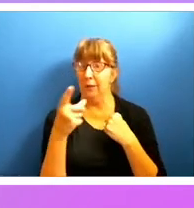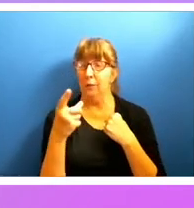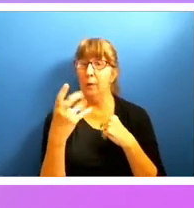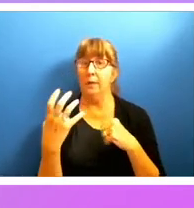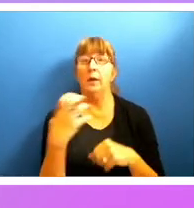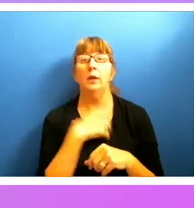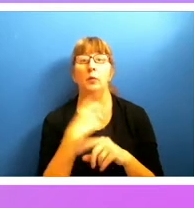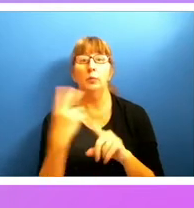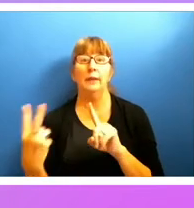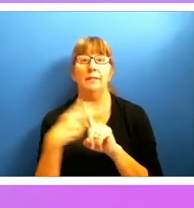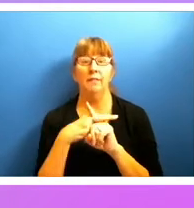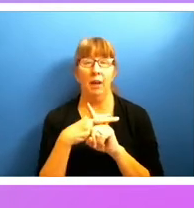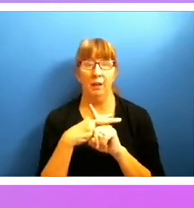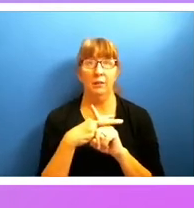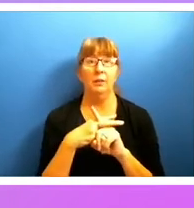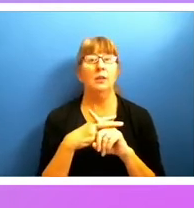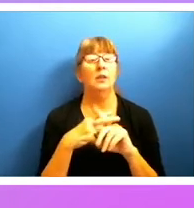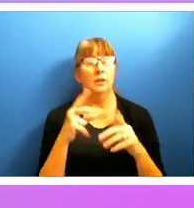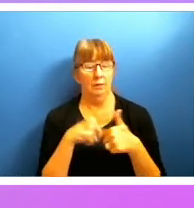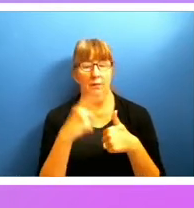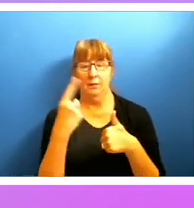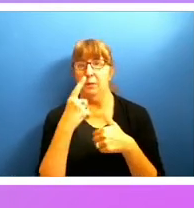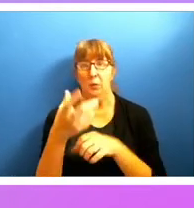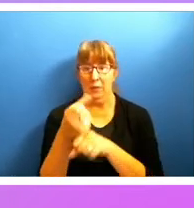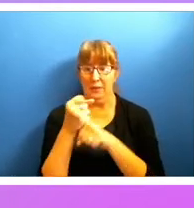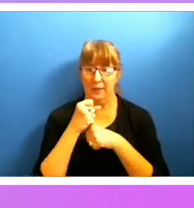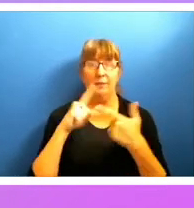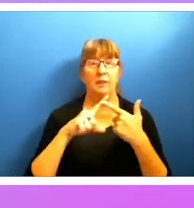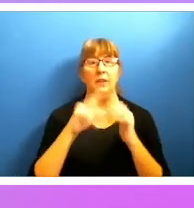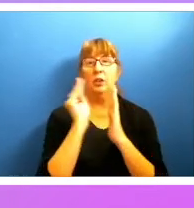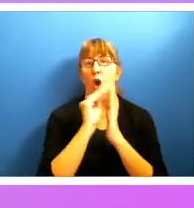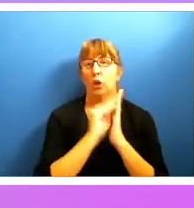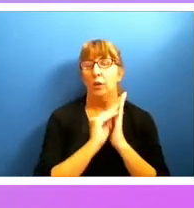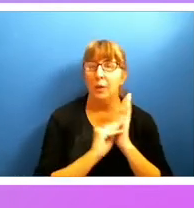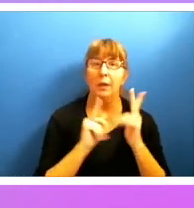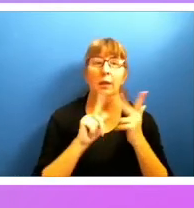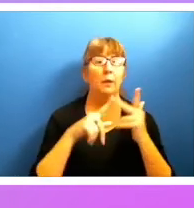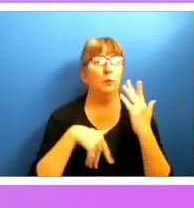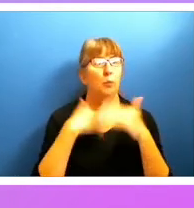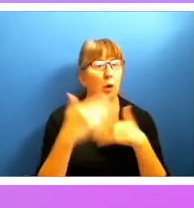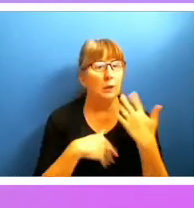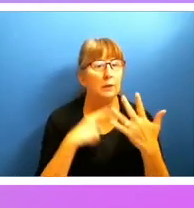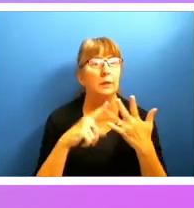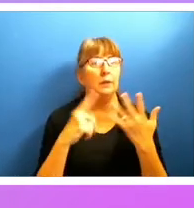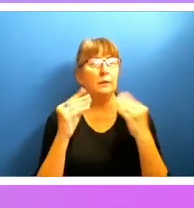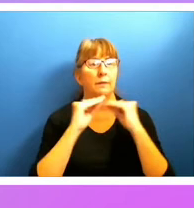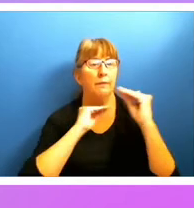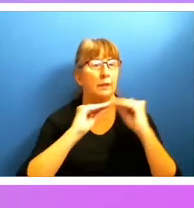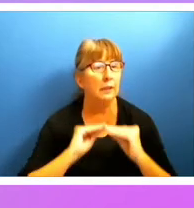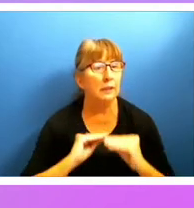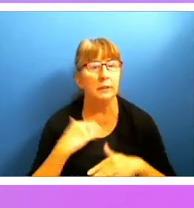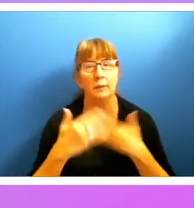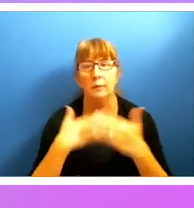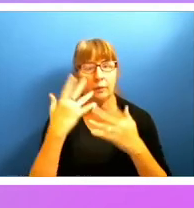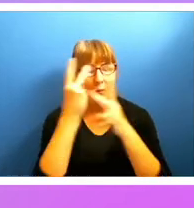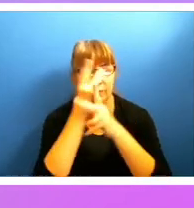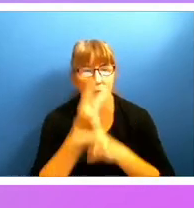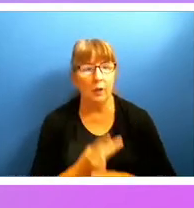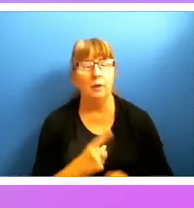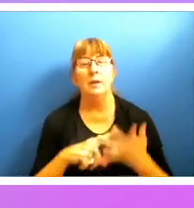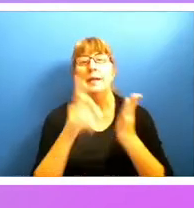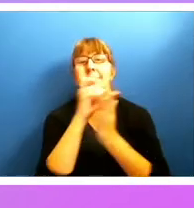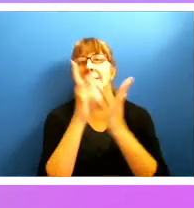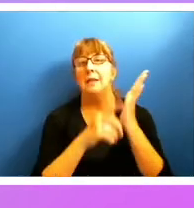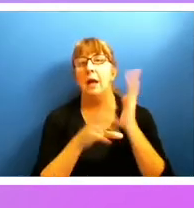receives the complaint, you're going to document it, you're going to process it, you're going to spool up a project to fix it, then you're going to have to design code and